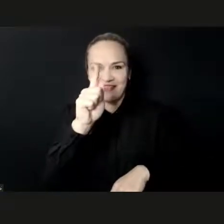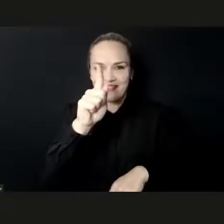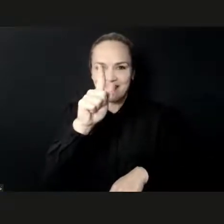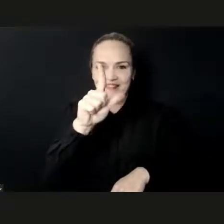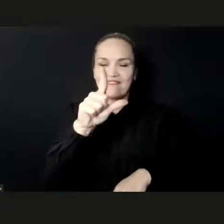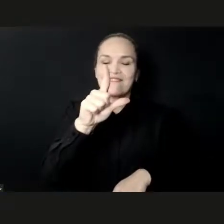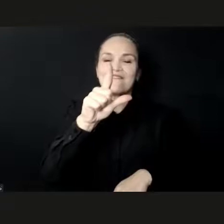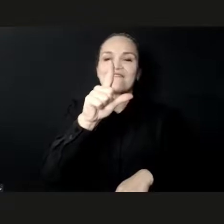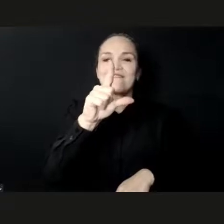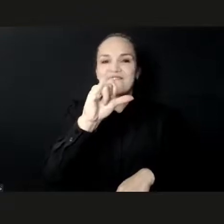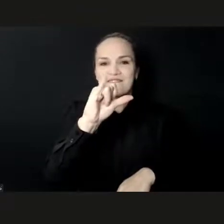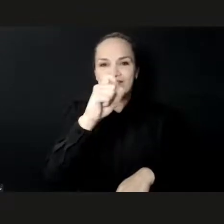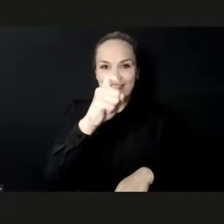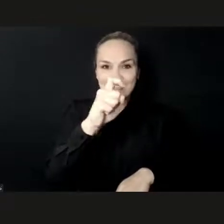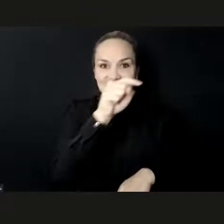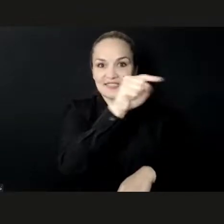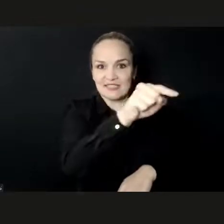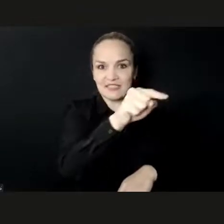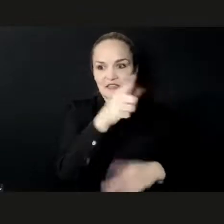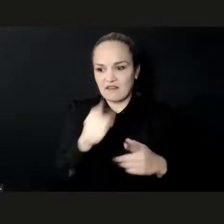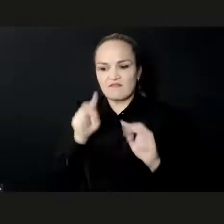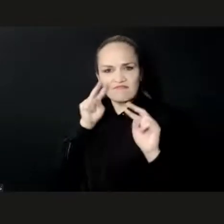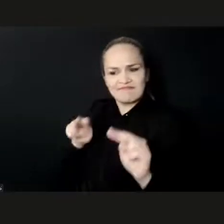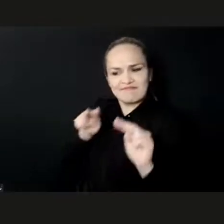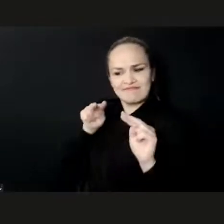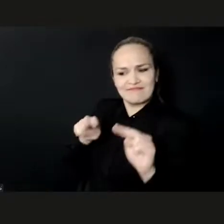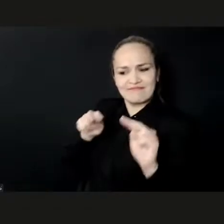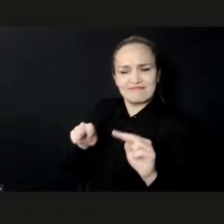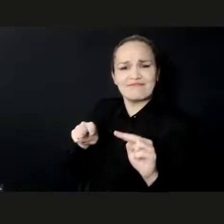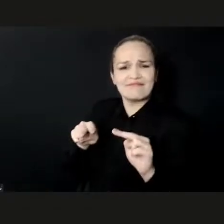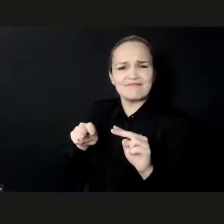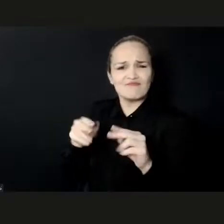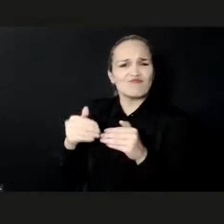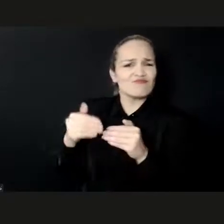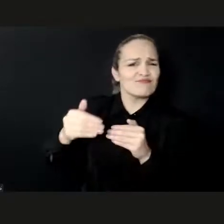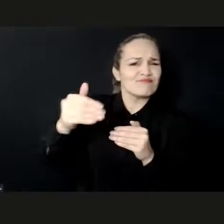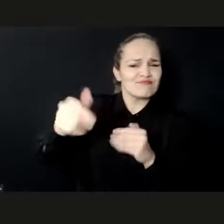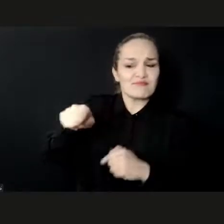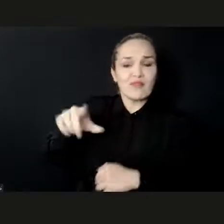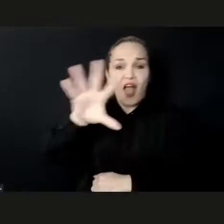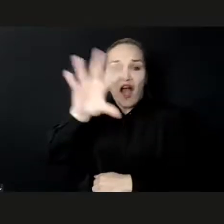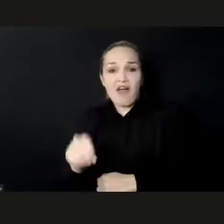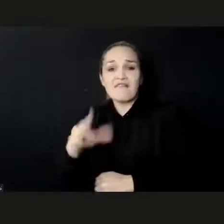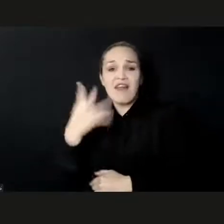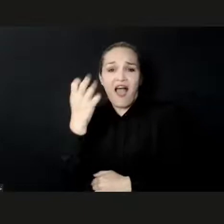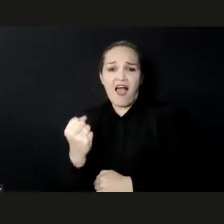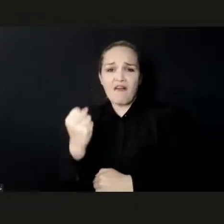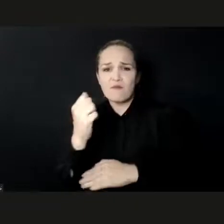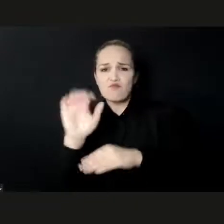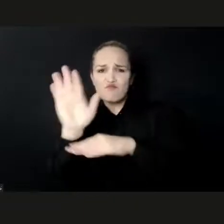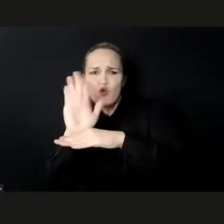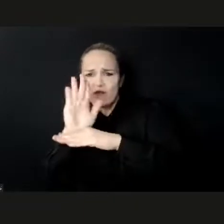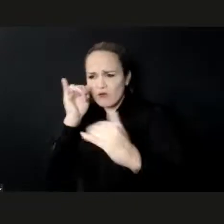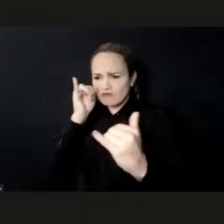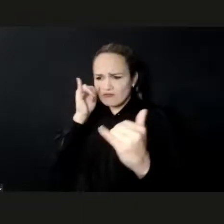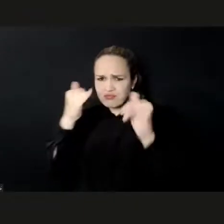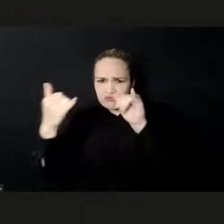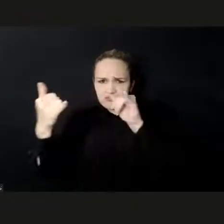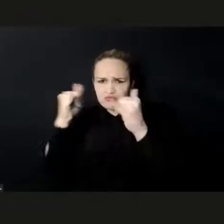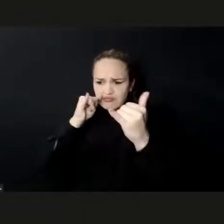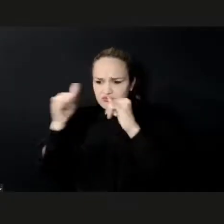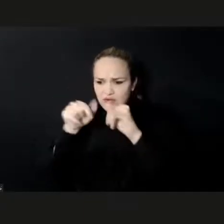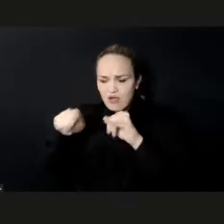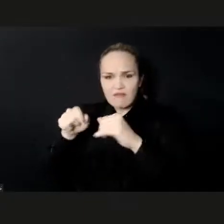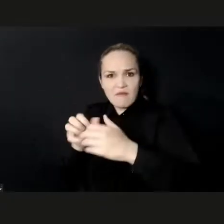to actually share these wonderful creations with the world, much more so than only a few years ago. Another very good